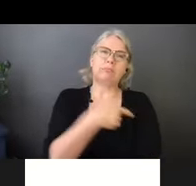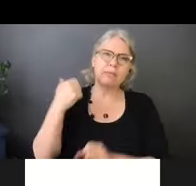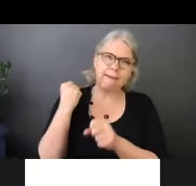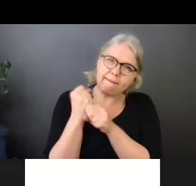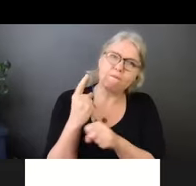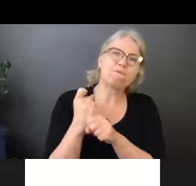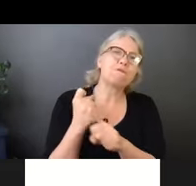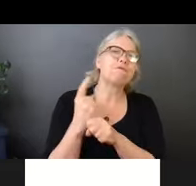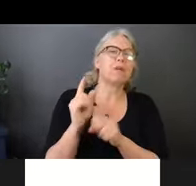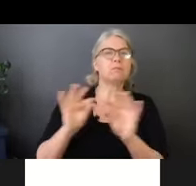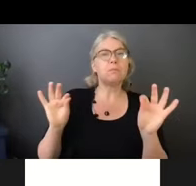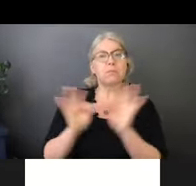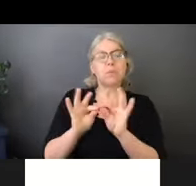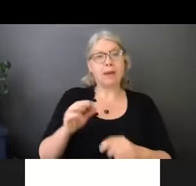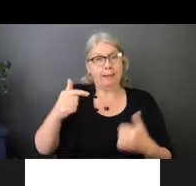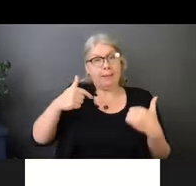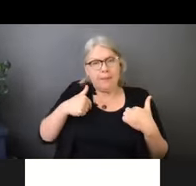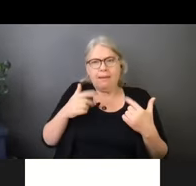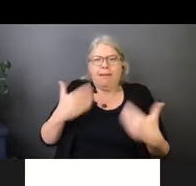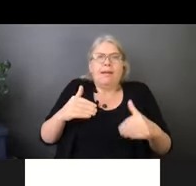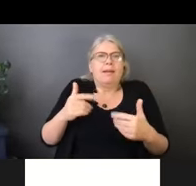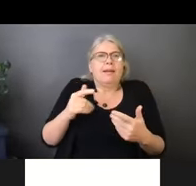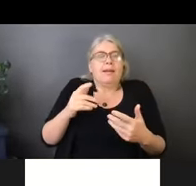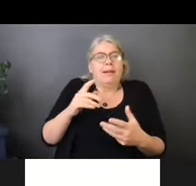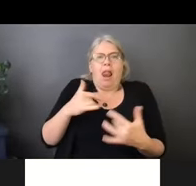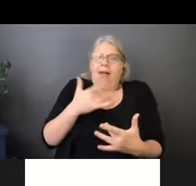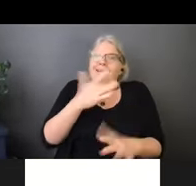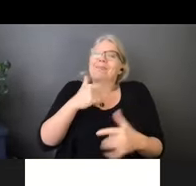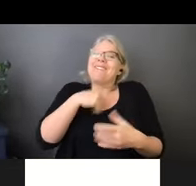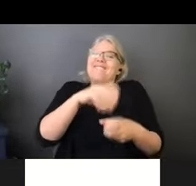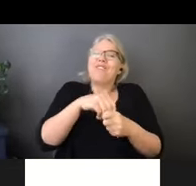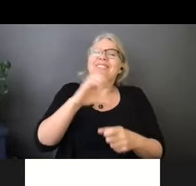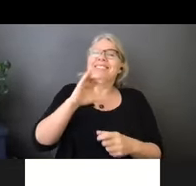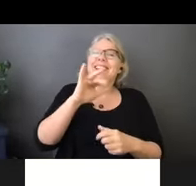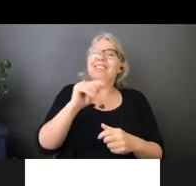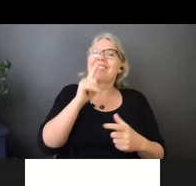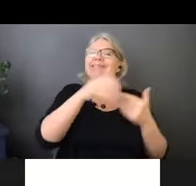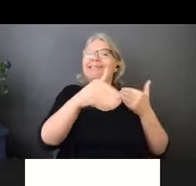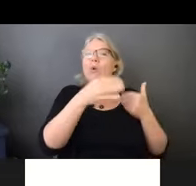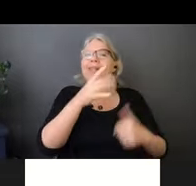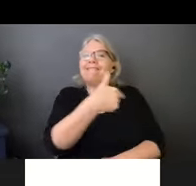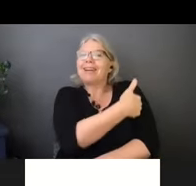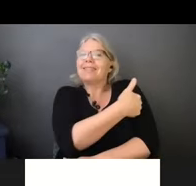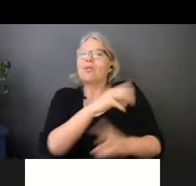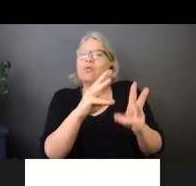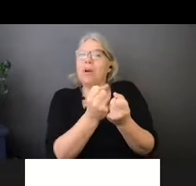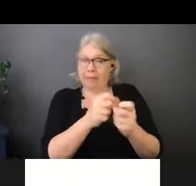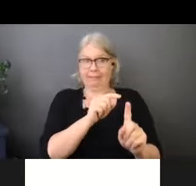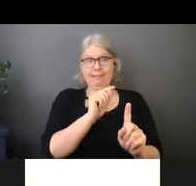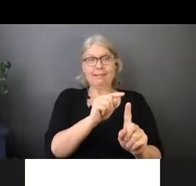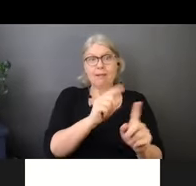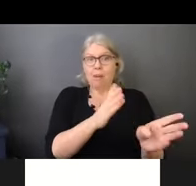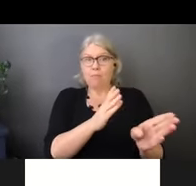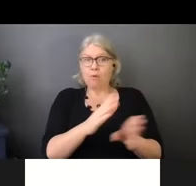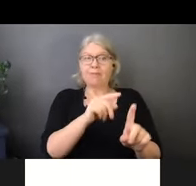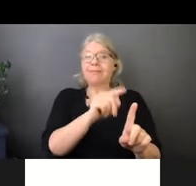that I'm privileged to be a part of with SILT. And they were alluding to the fact, and